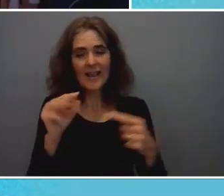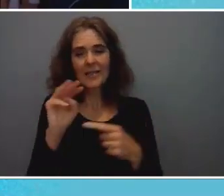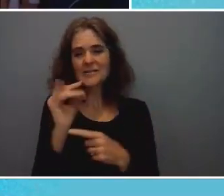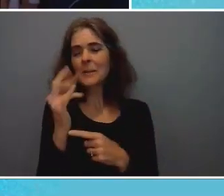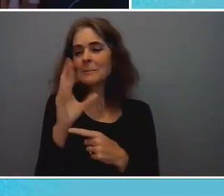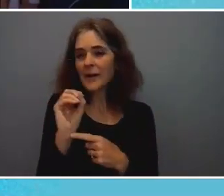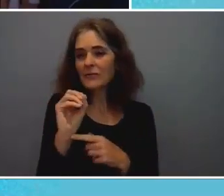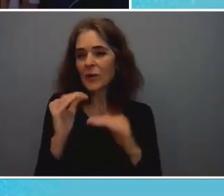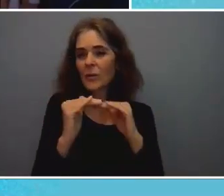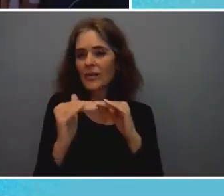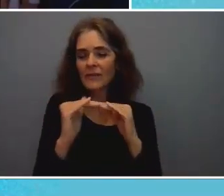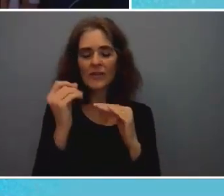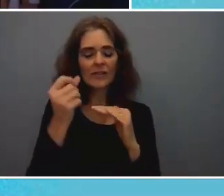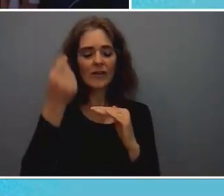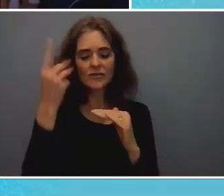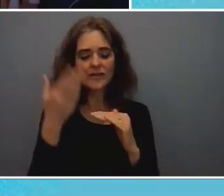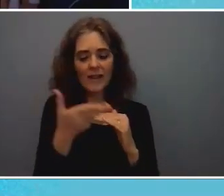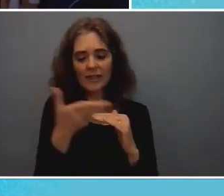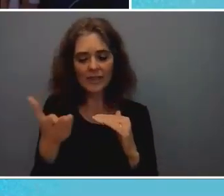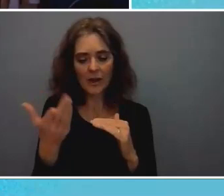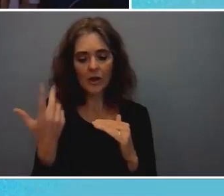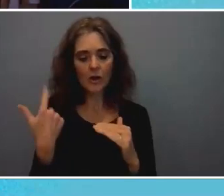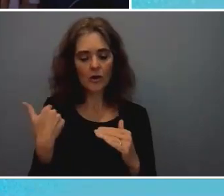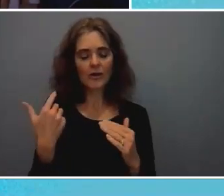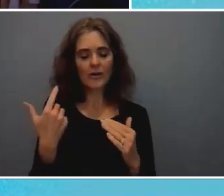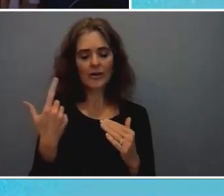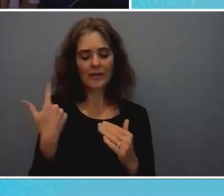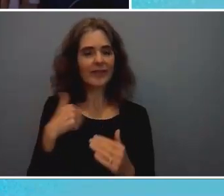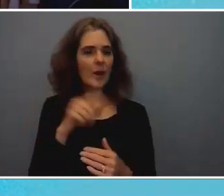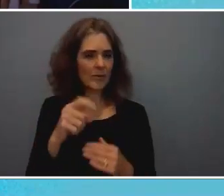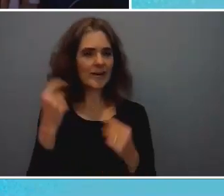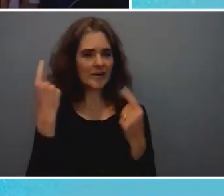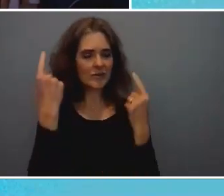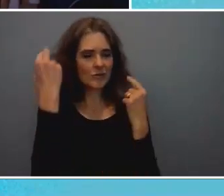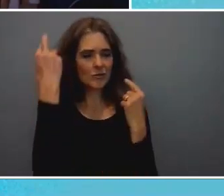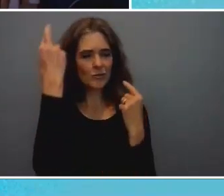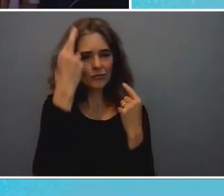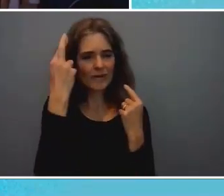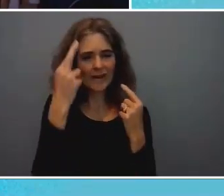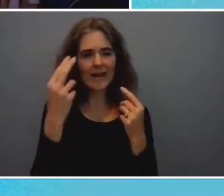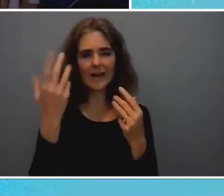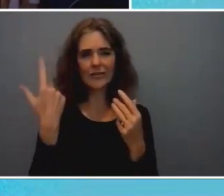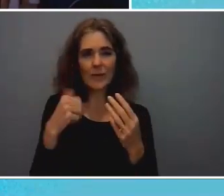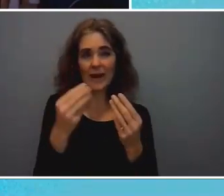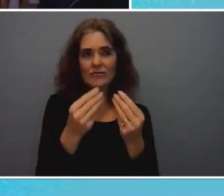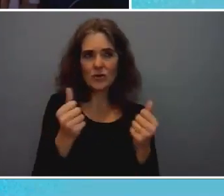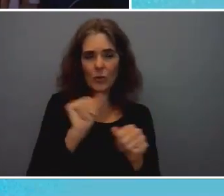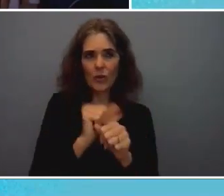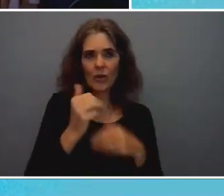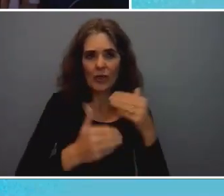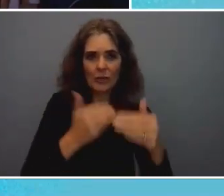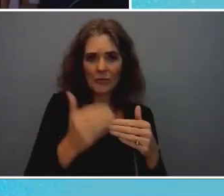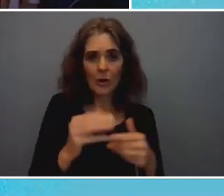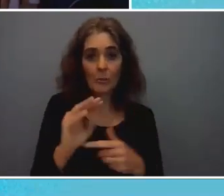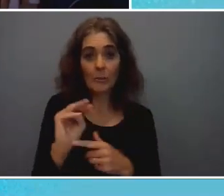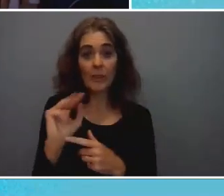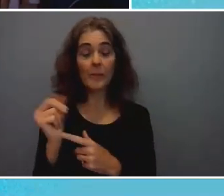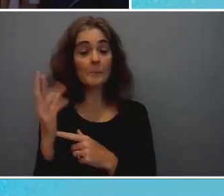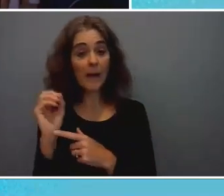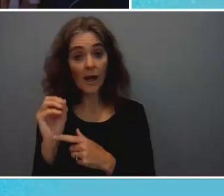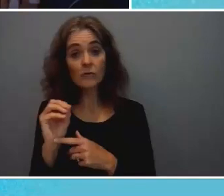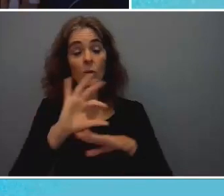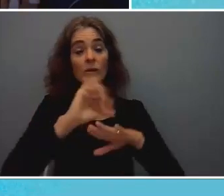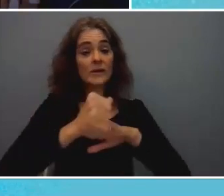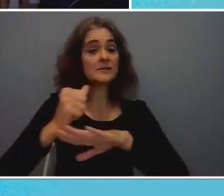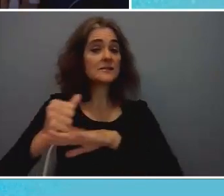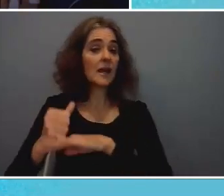i think simply you have to work through uh at the more macro level you can put in put mechanisms in place